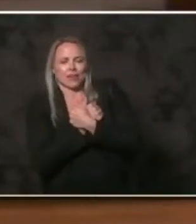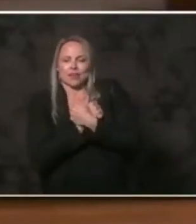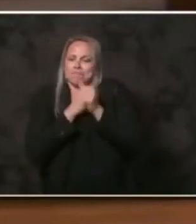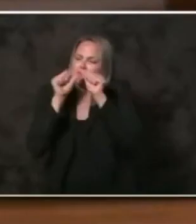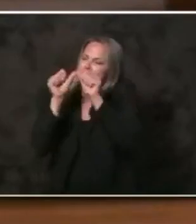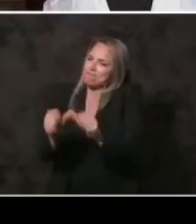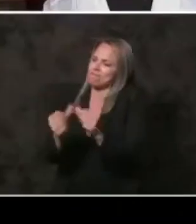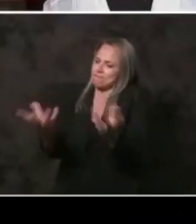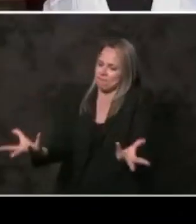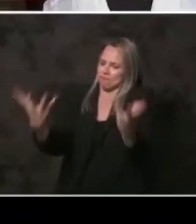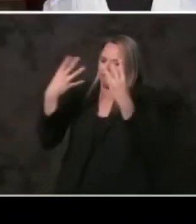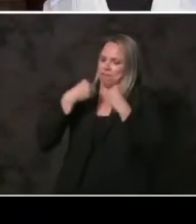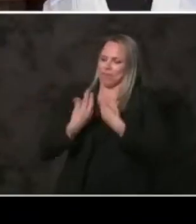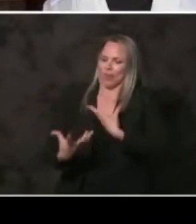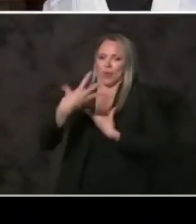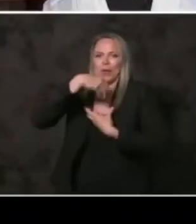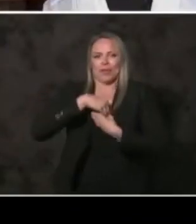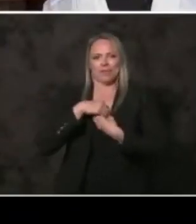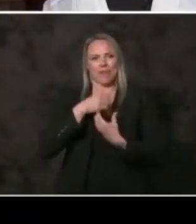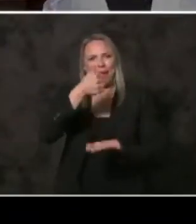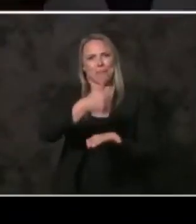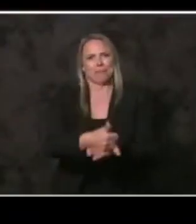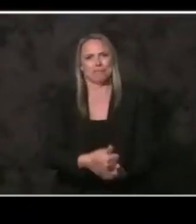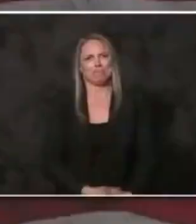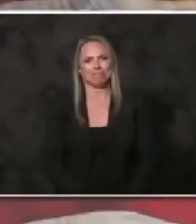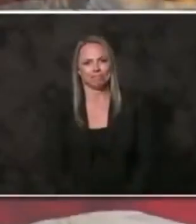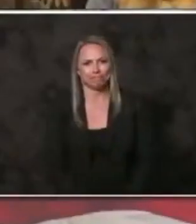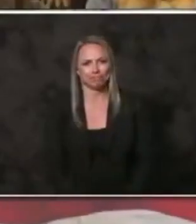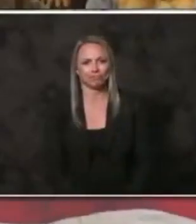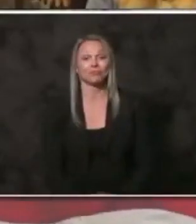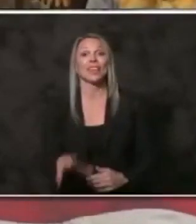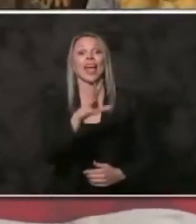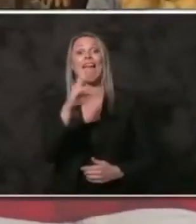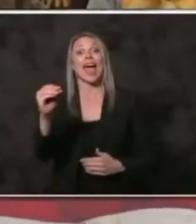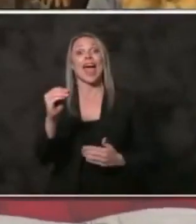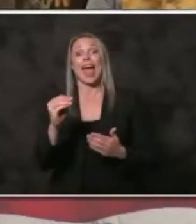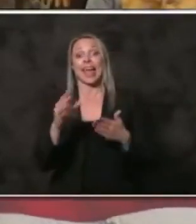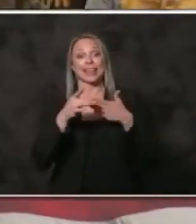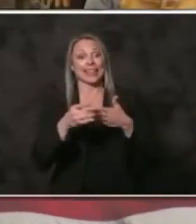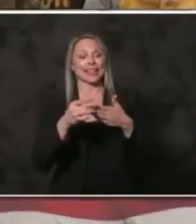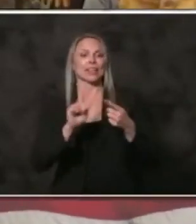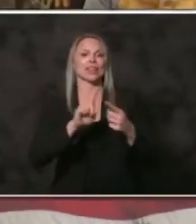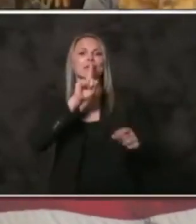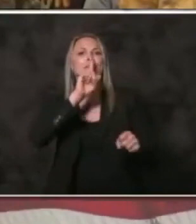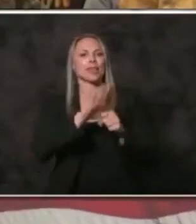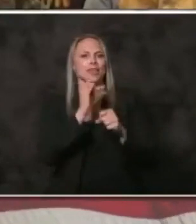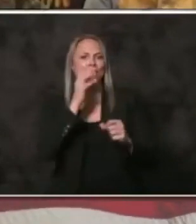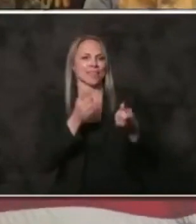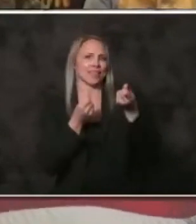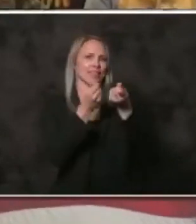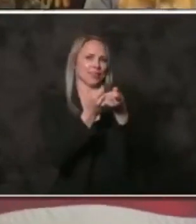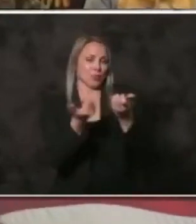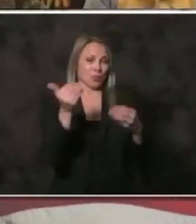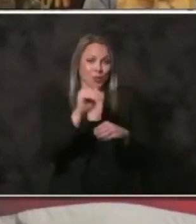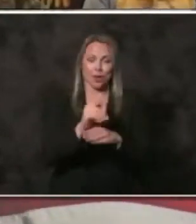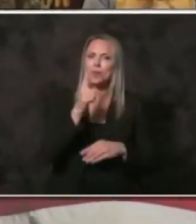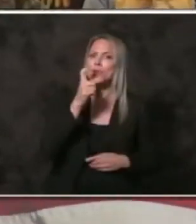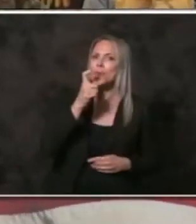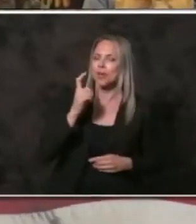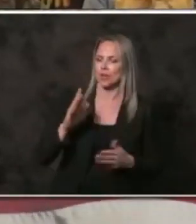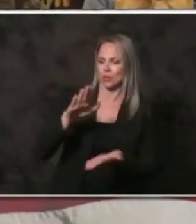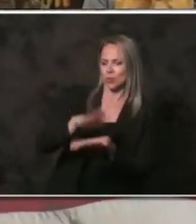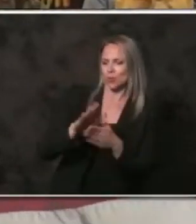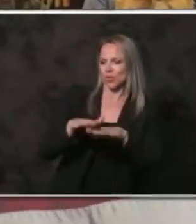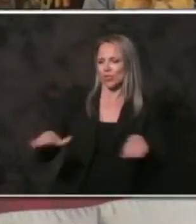within us all. Amen. And leading us in reciting the Pledge of Allegiance tonight are school children